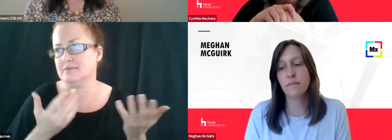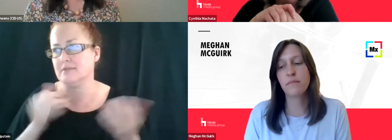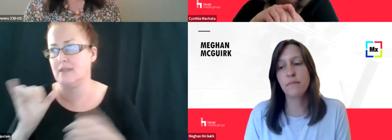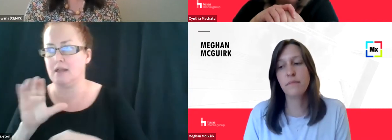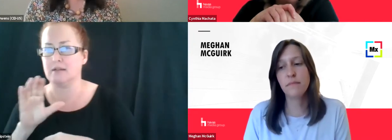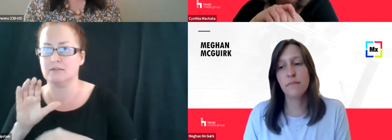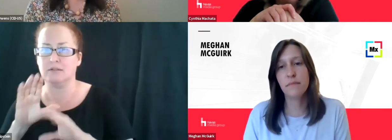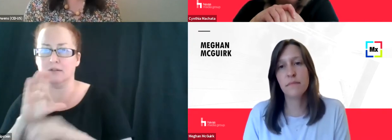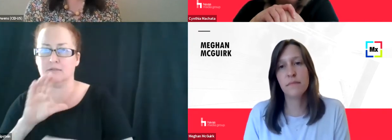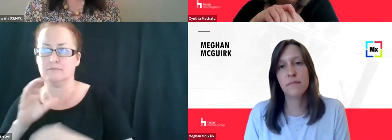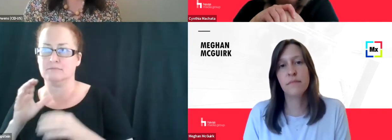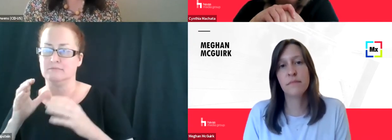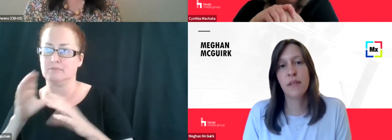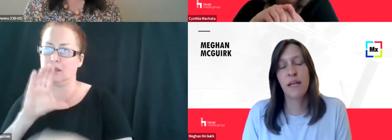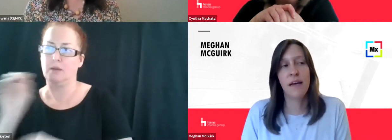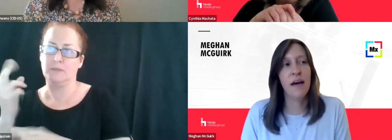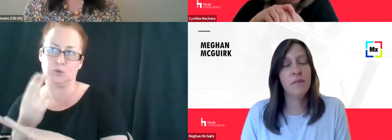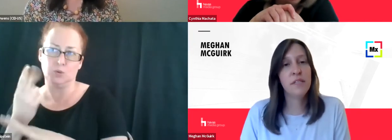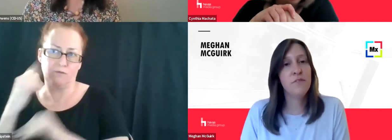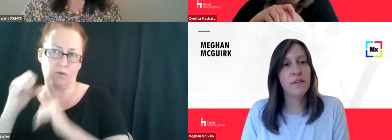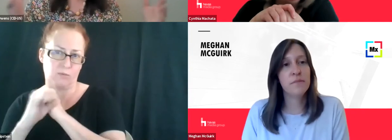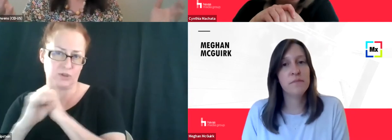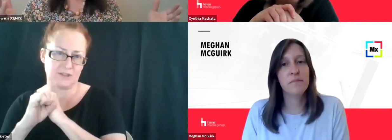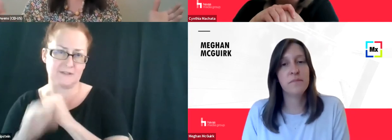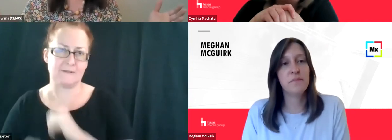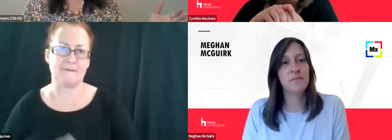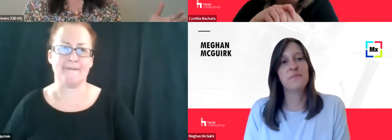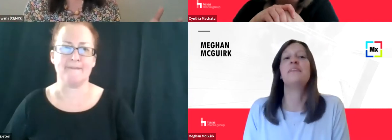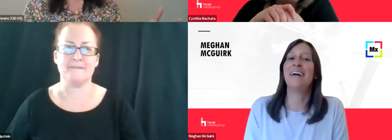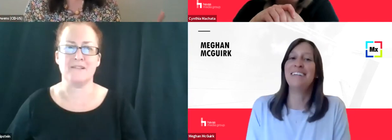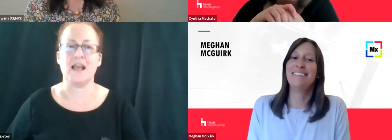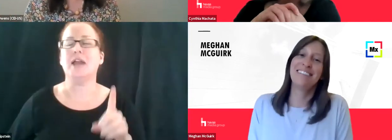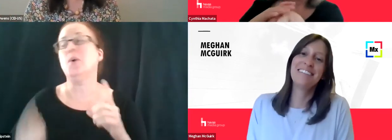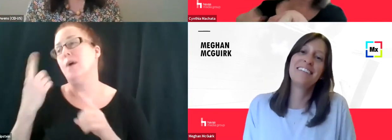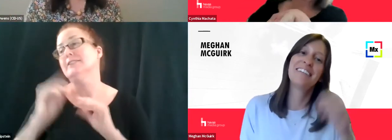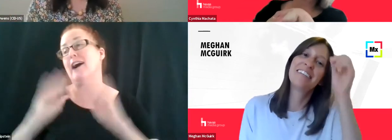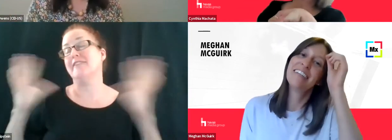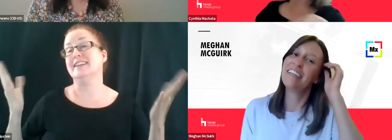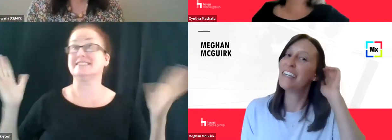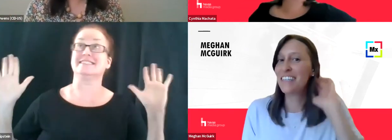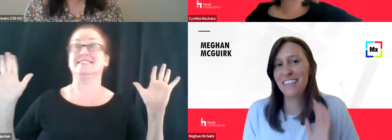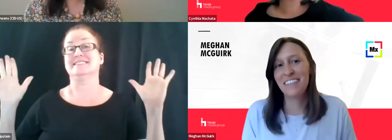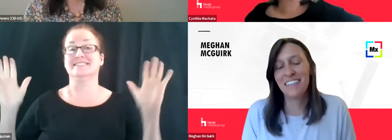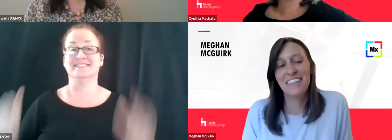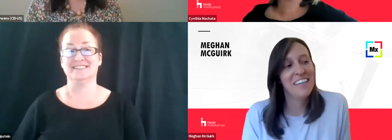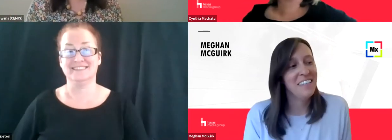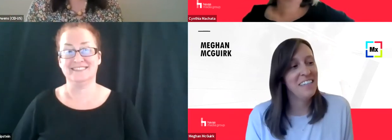in the promotions? I mean, there's one that's glaring, glaringly obvious.